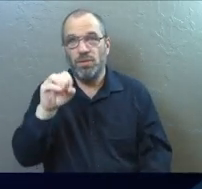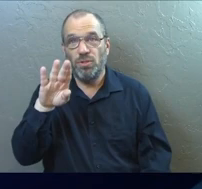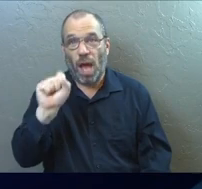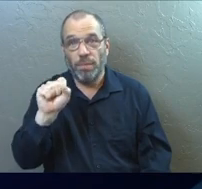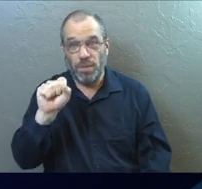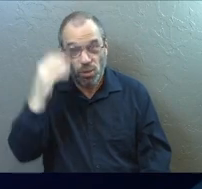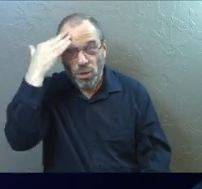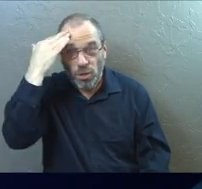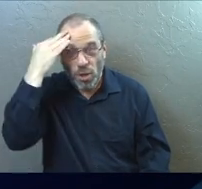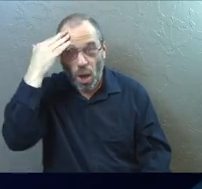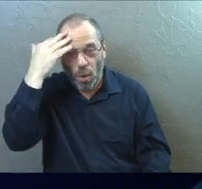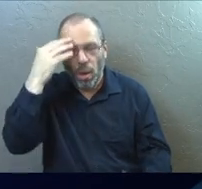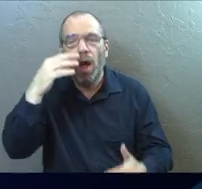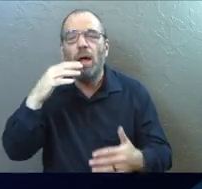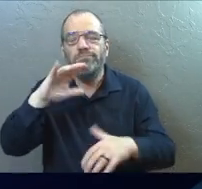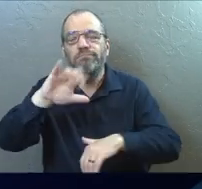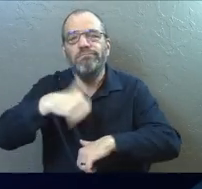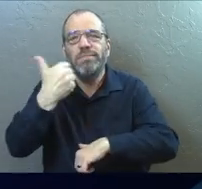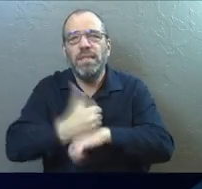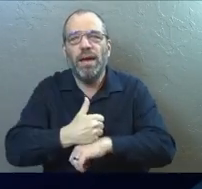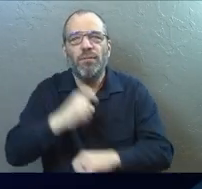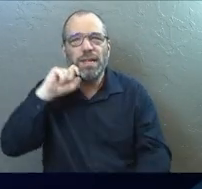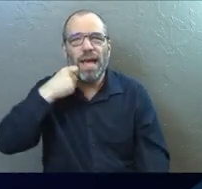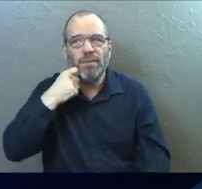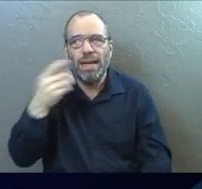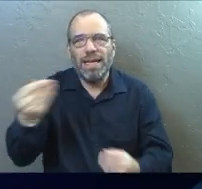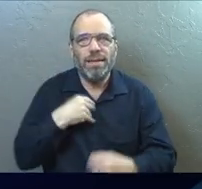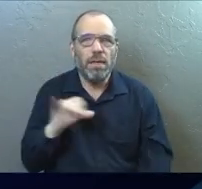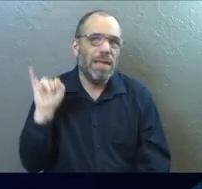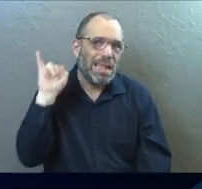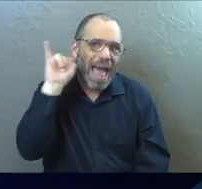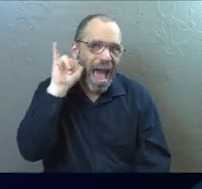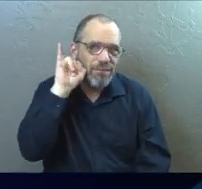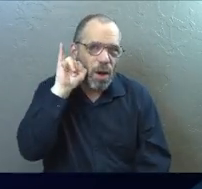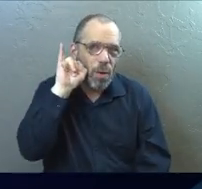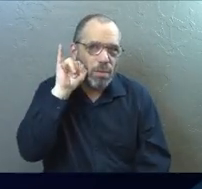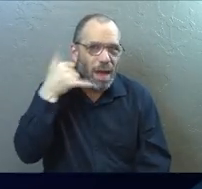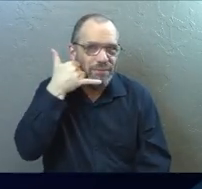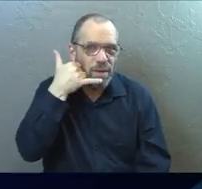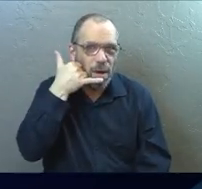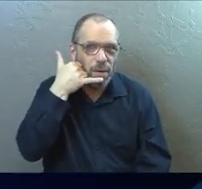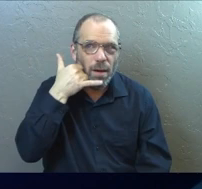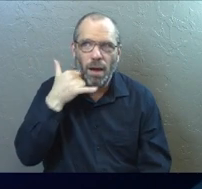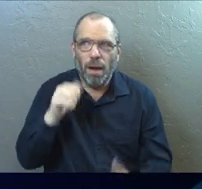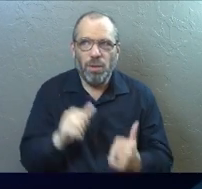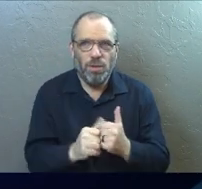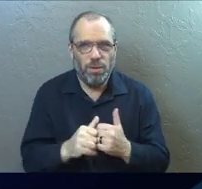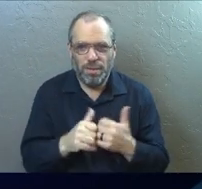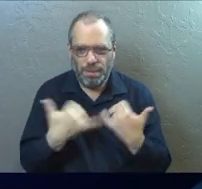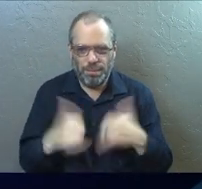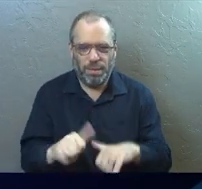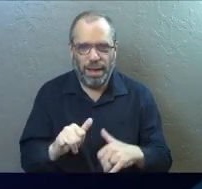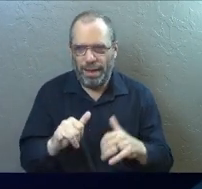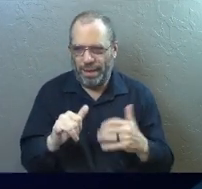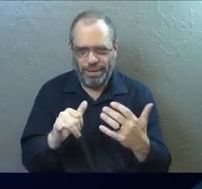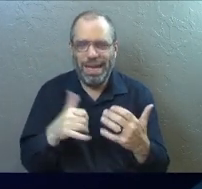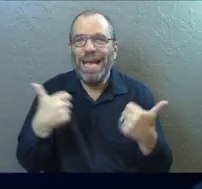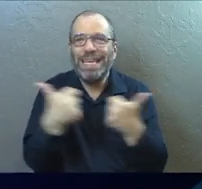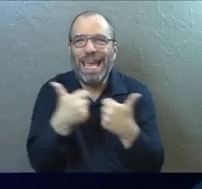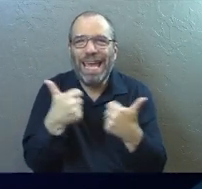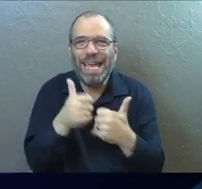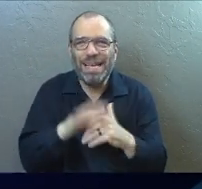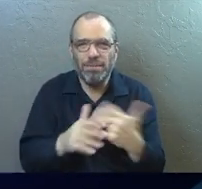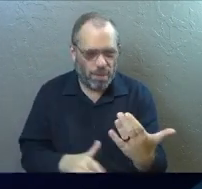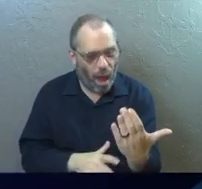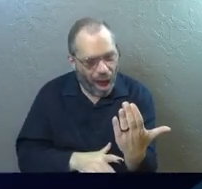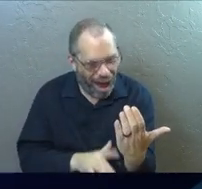and he brings us the iPhone, right? You can play Wordle on your iPhone,